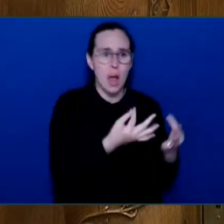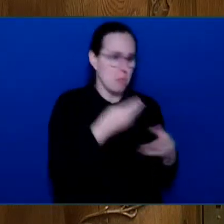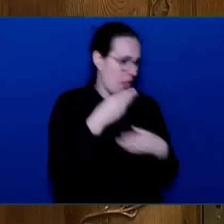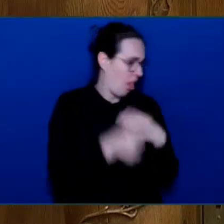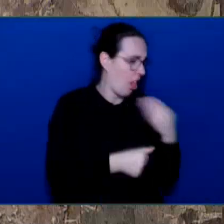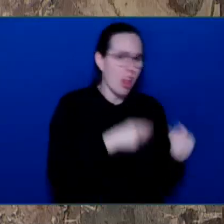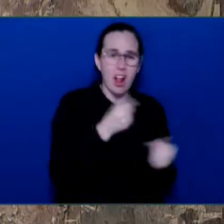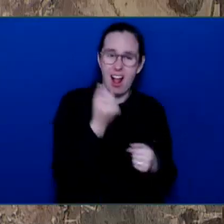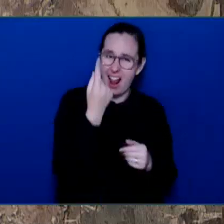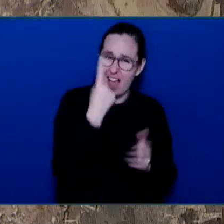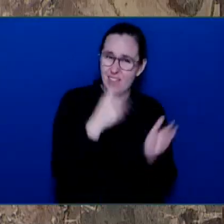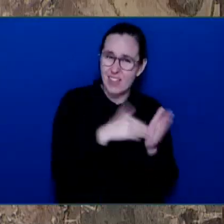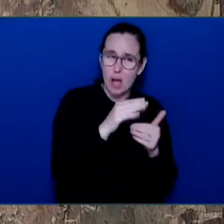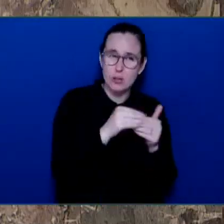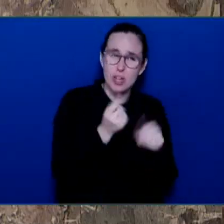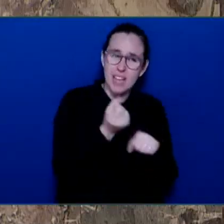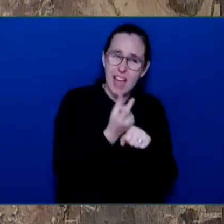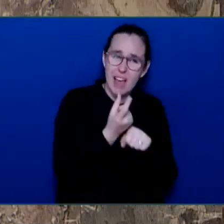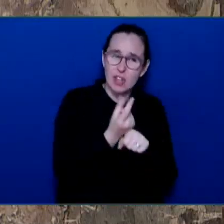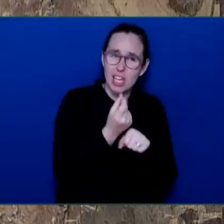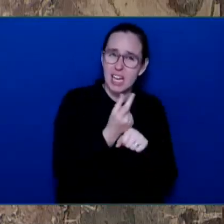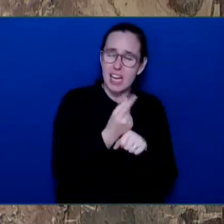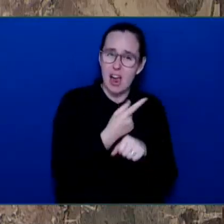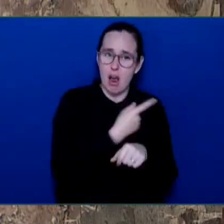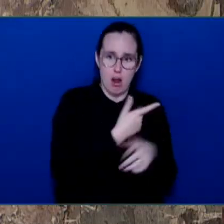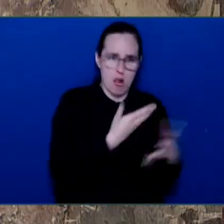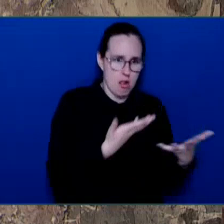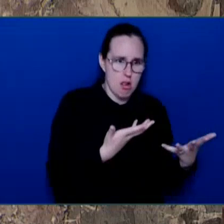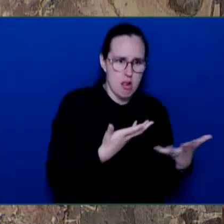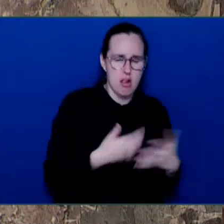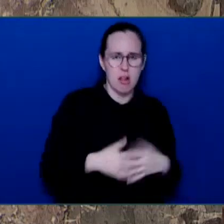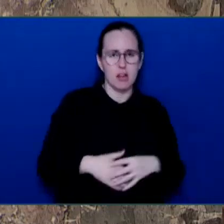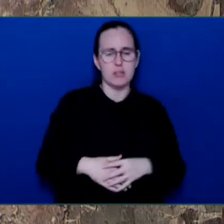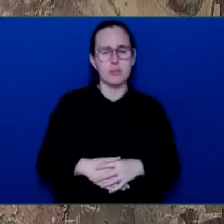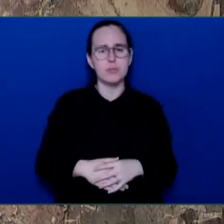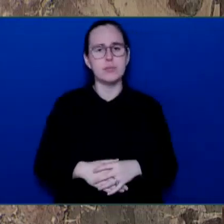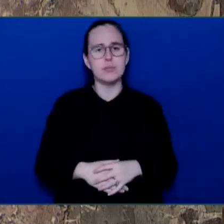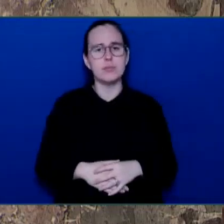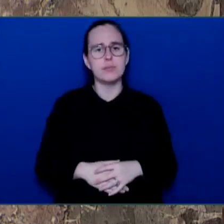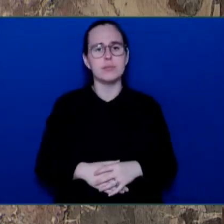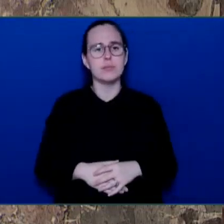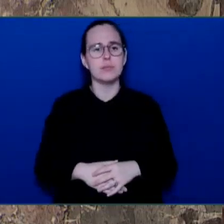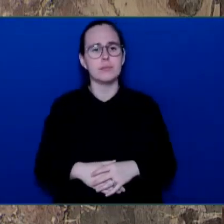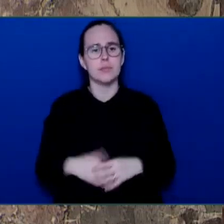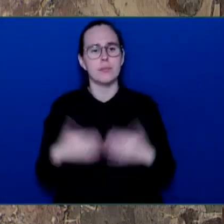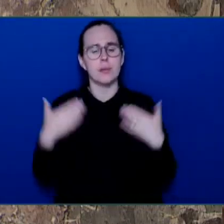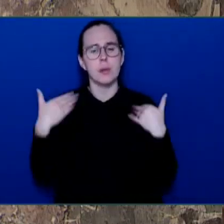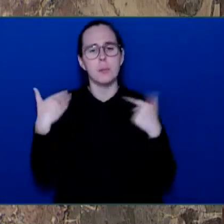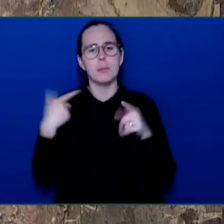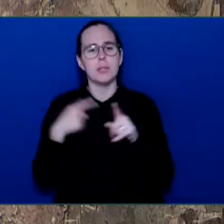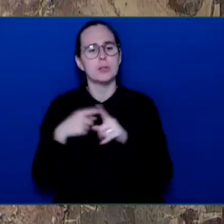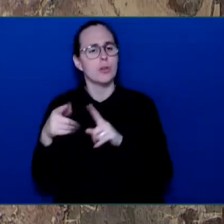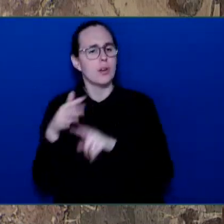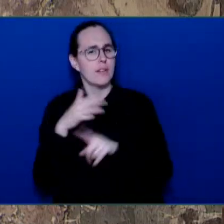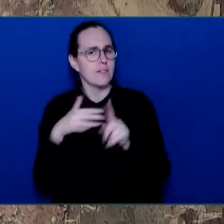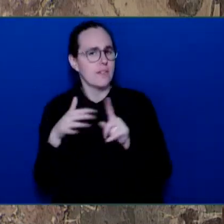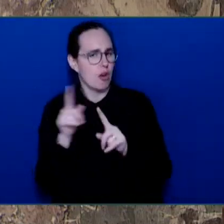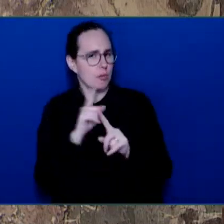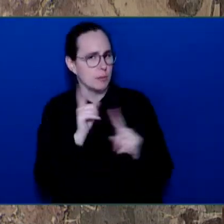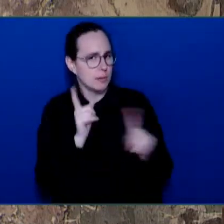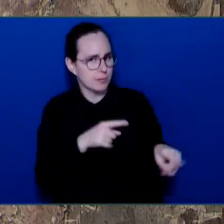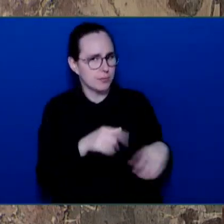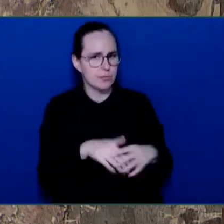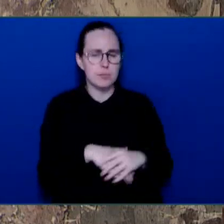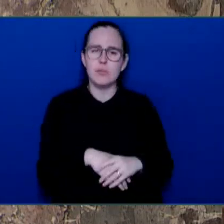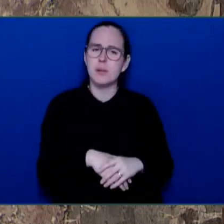you very much, Mr. Speaker. Mr. Speaker, the analysis is simply wrong because the